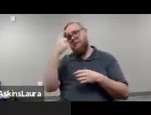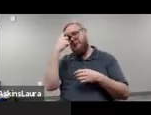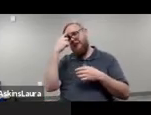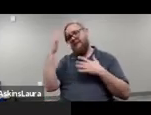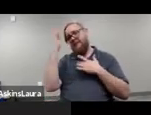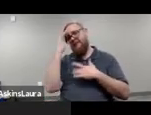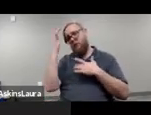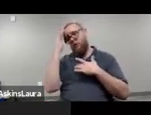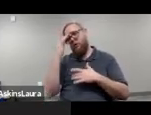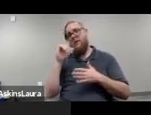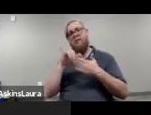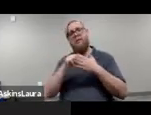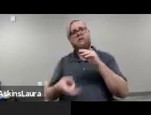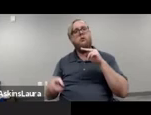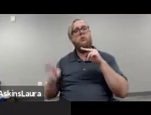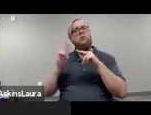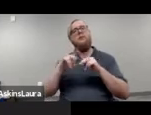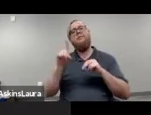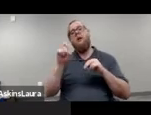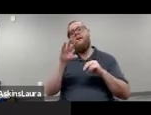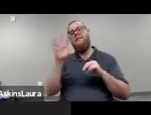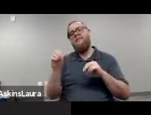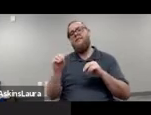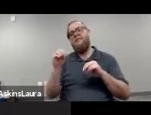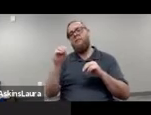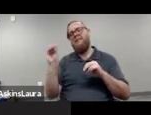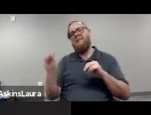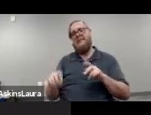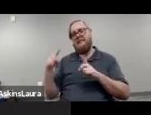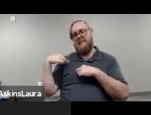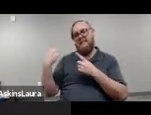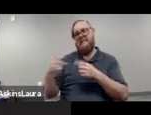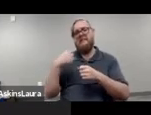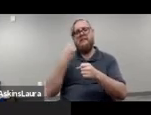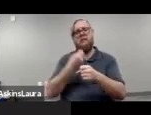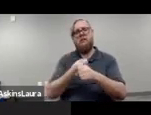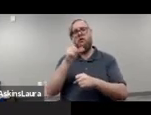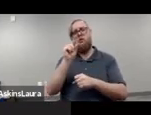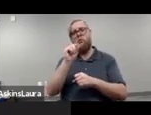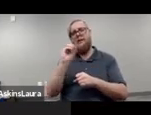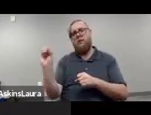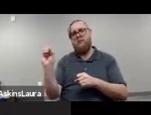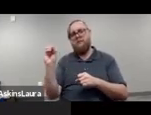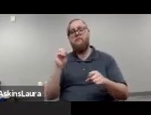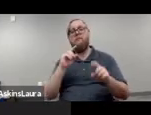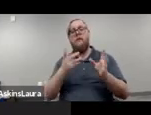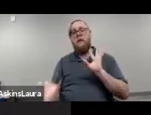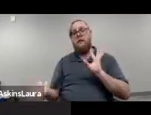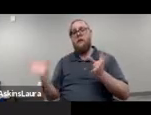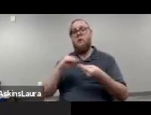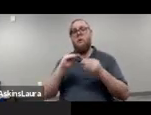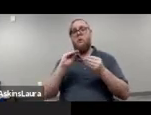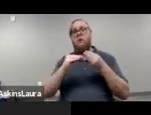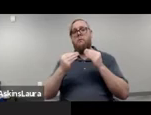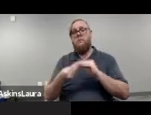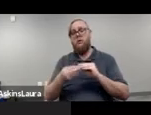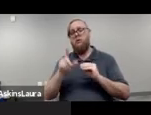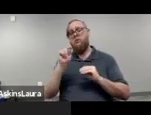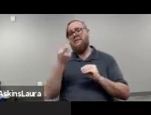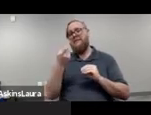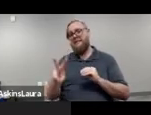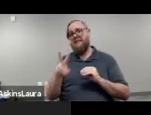which is an increase of 150% since 2000. So in total numbers, in 2016,